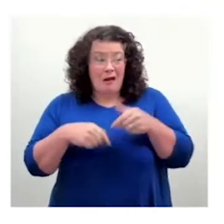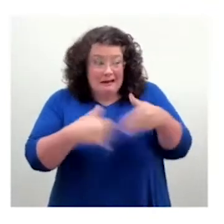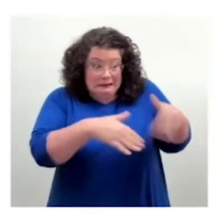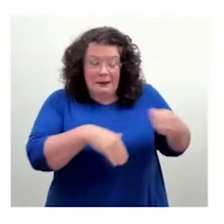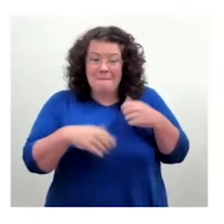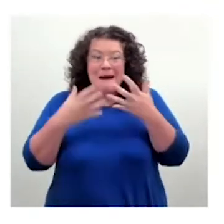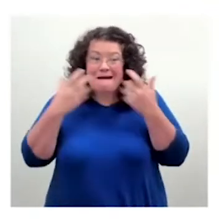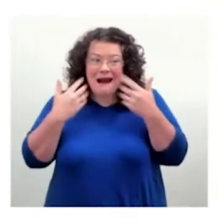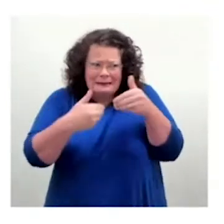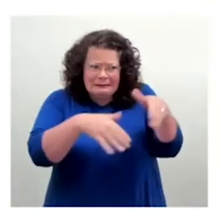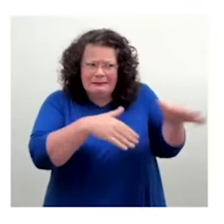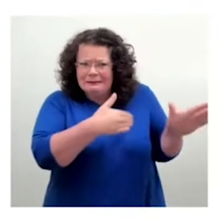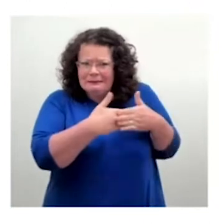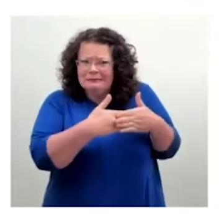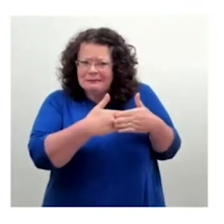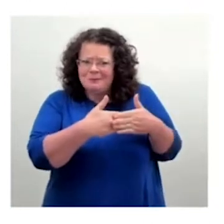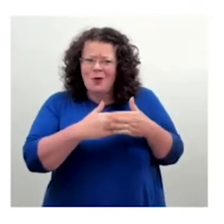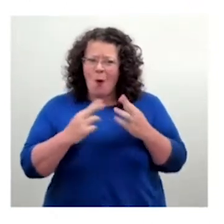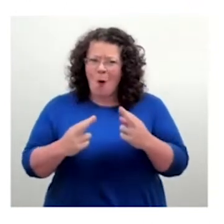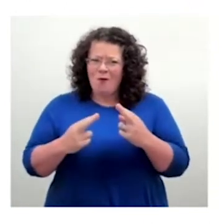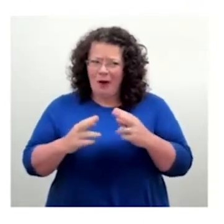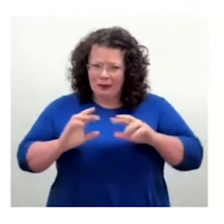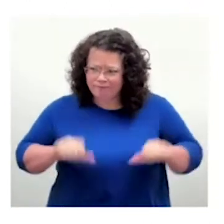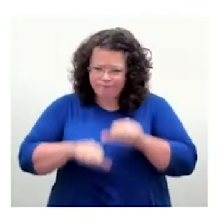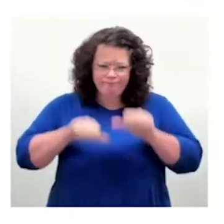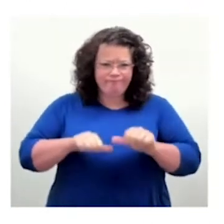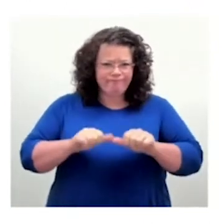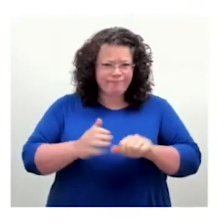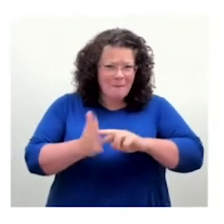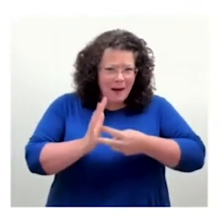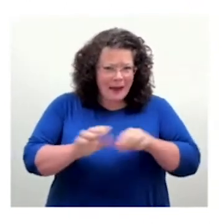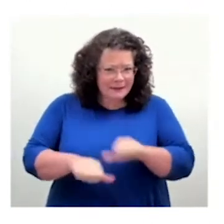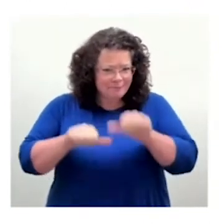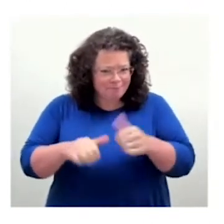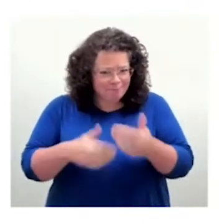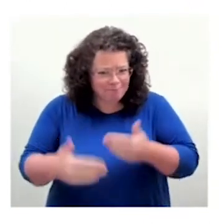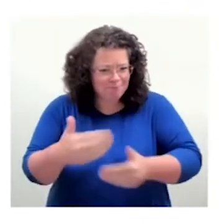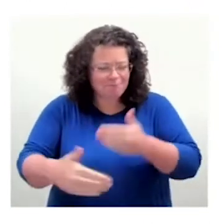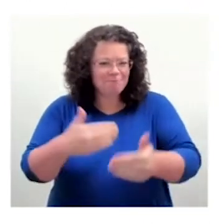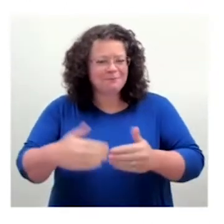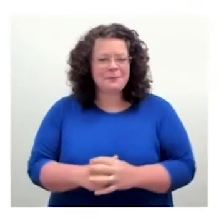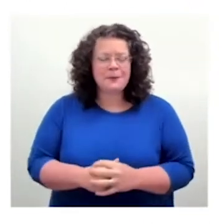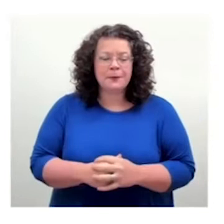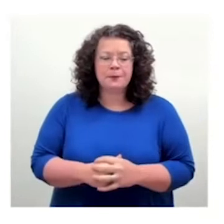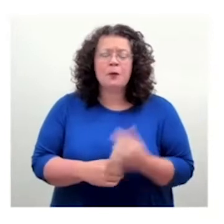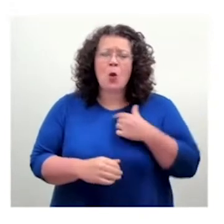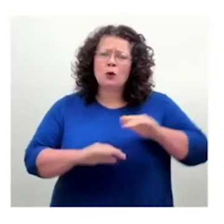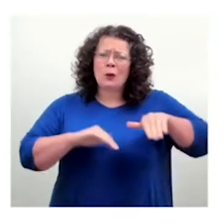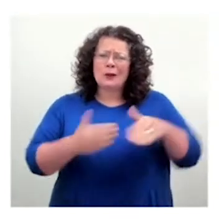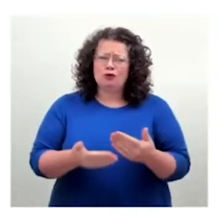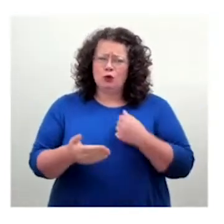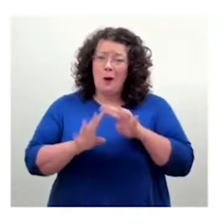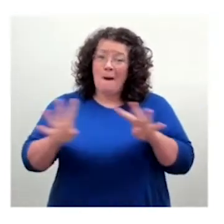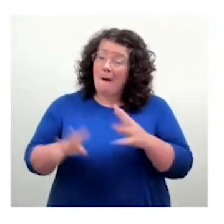So I'll be introducing you to our panel today. So we've got David Bailey and Gareth Ford